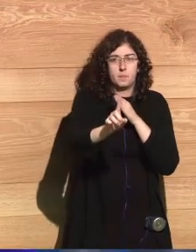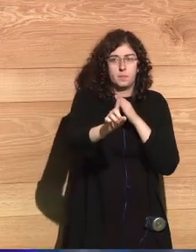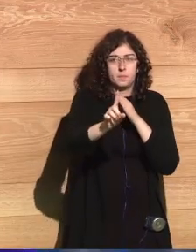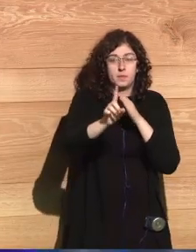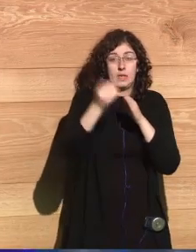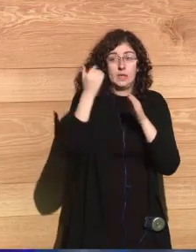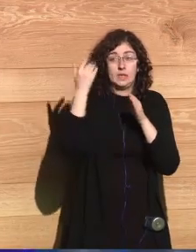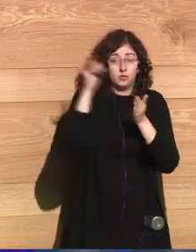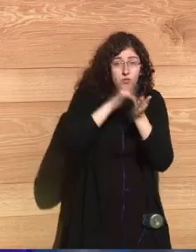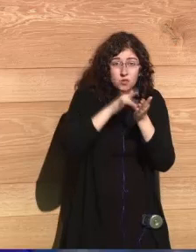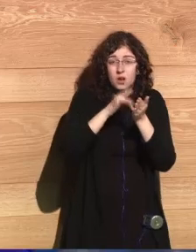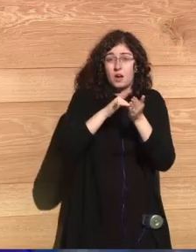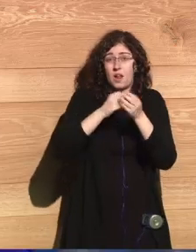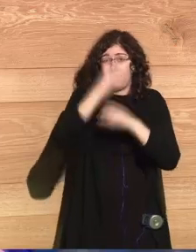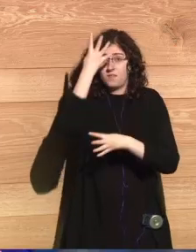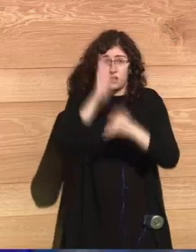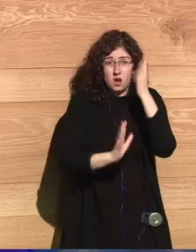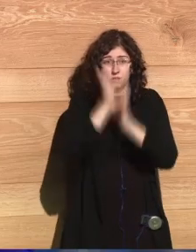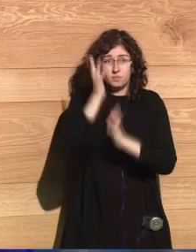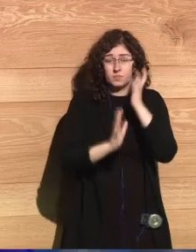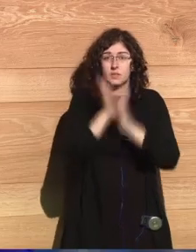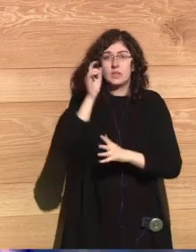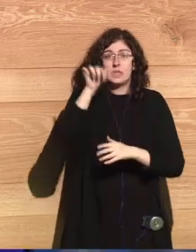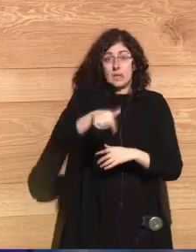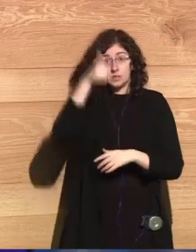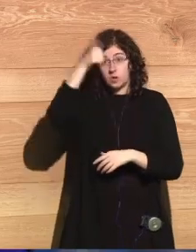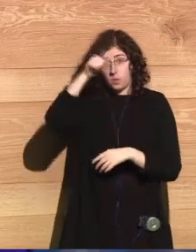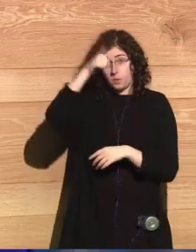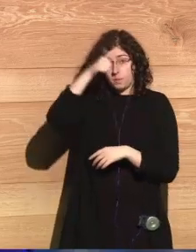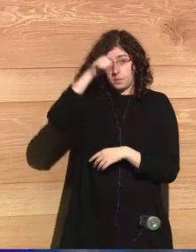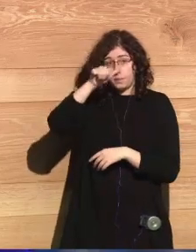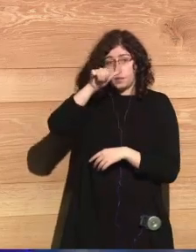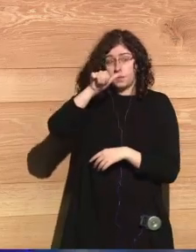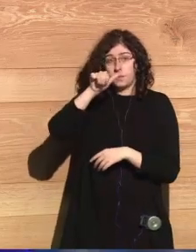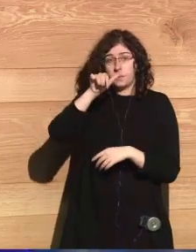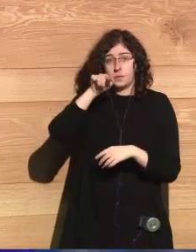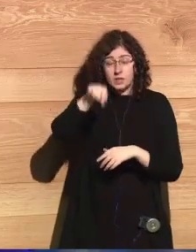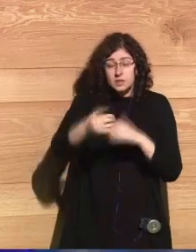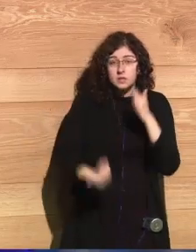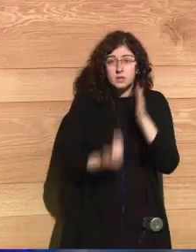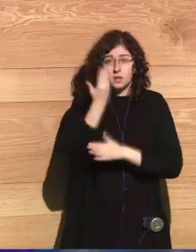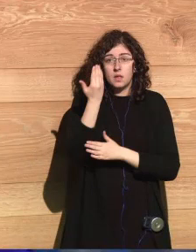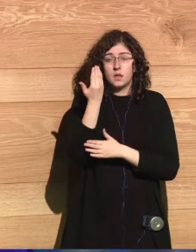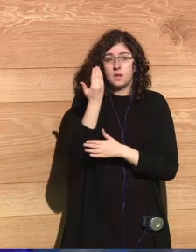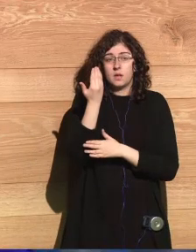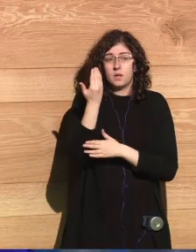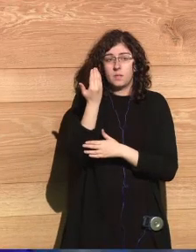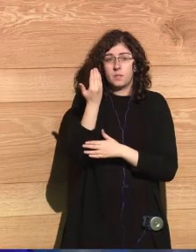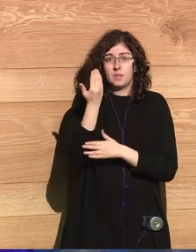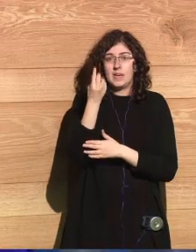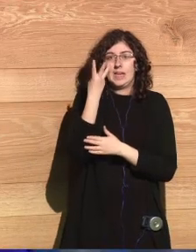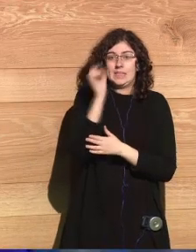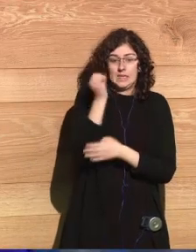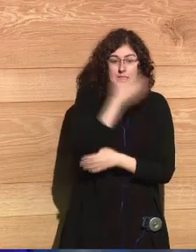That meant about 30 girls who were with me in the same room were burnt to death alive.